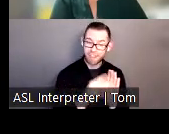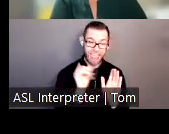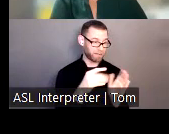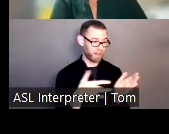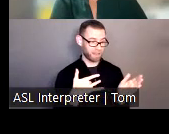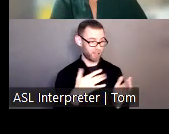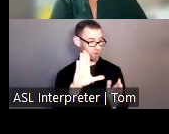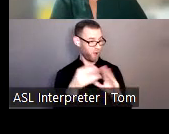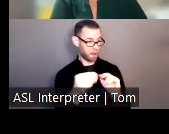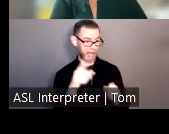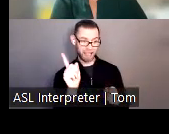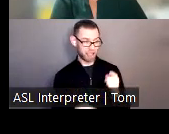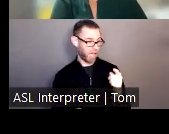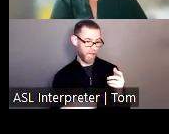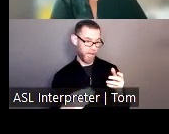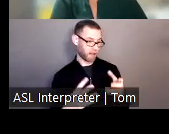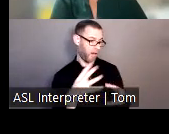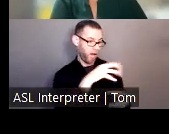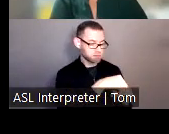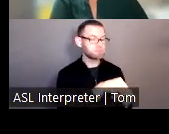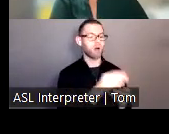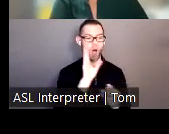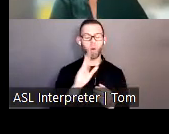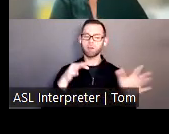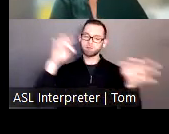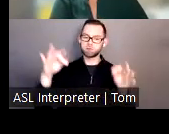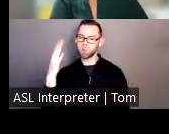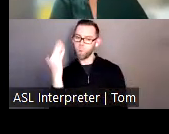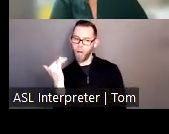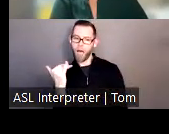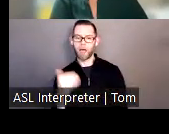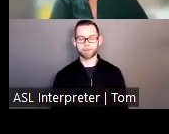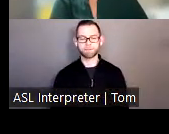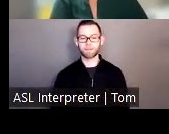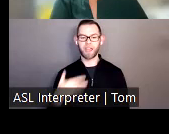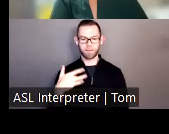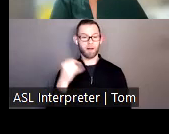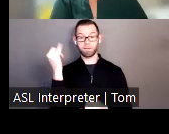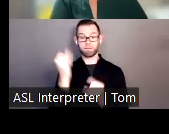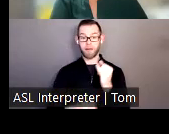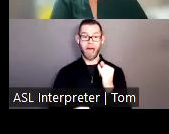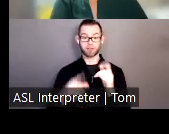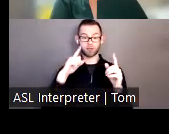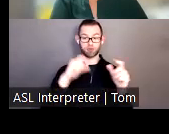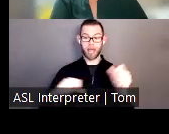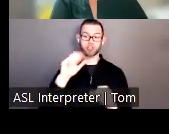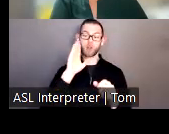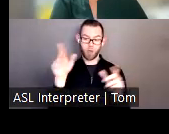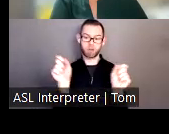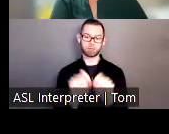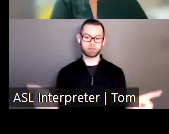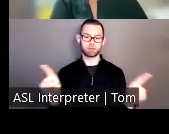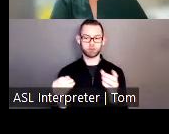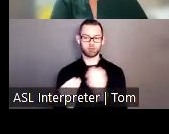Again, we anticipate the release of this strategy later on this spring. Next slide, please come.